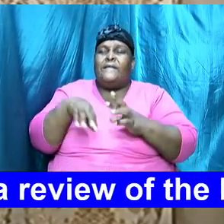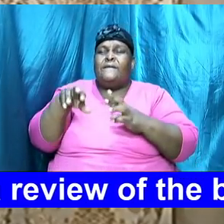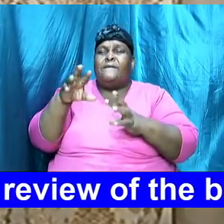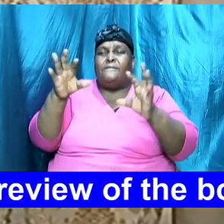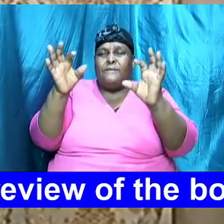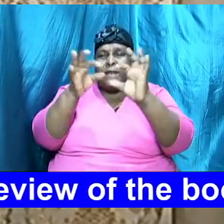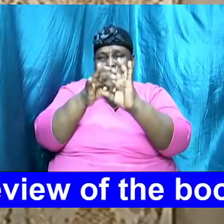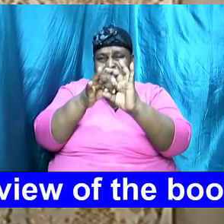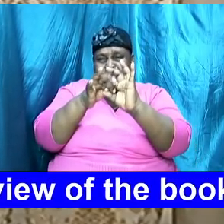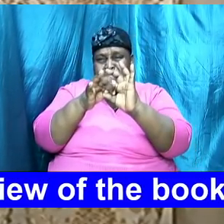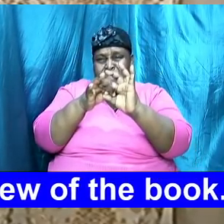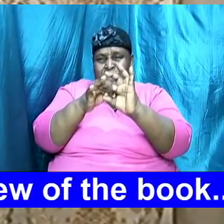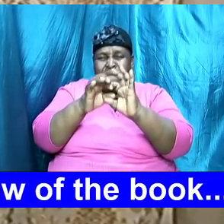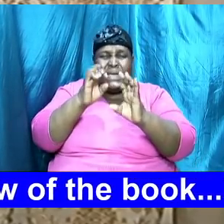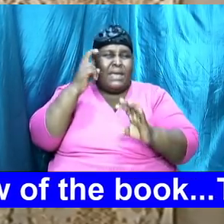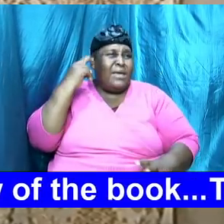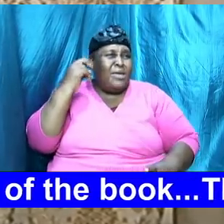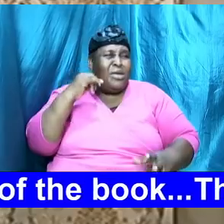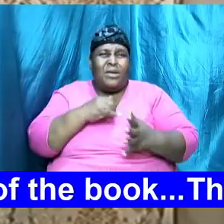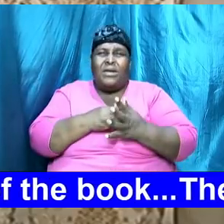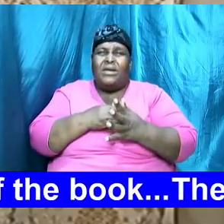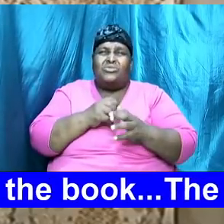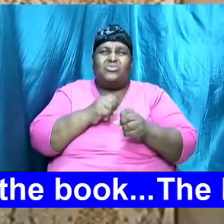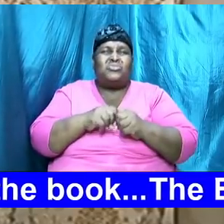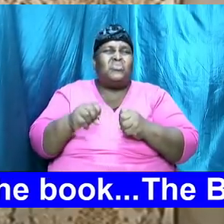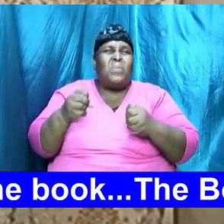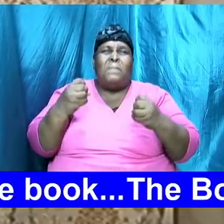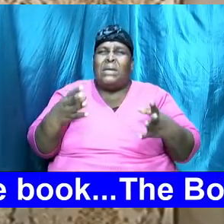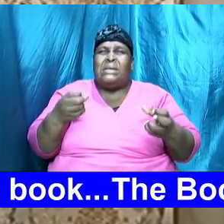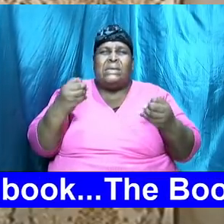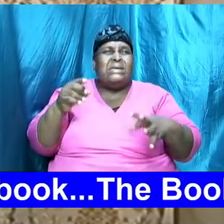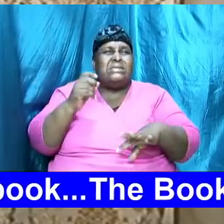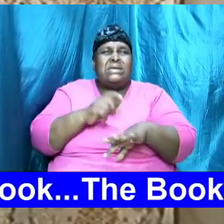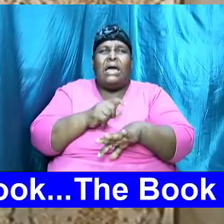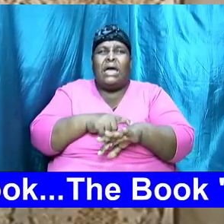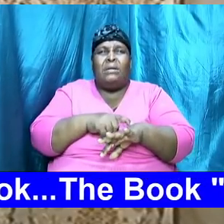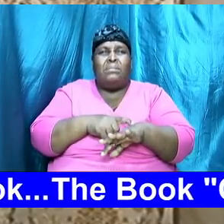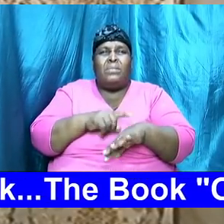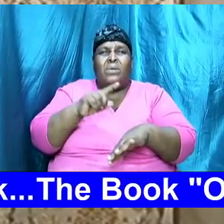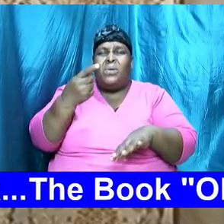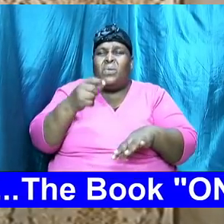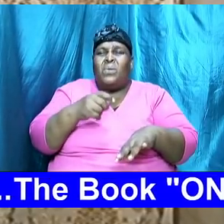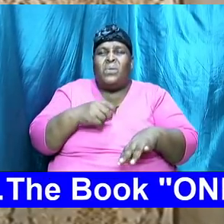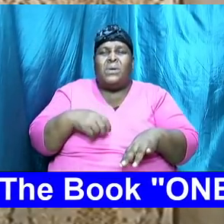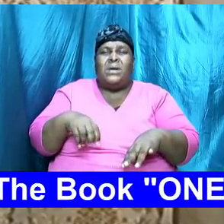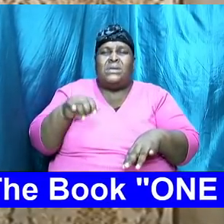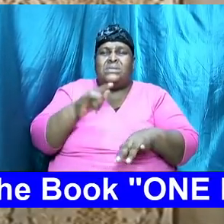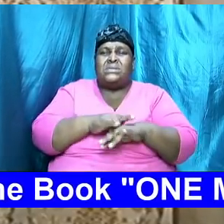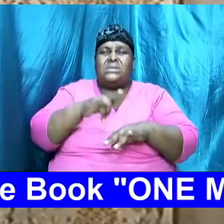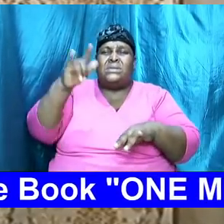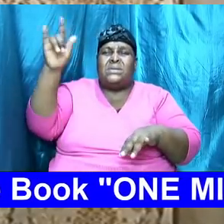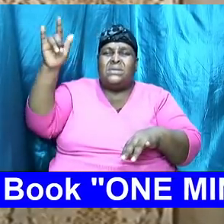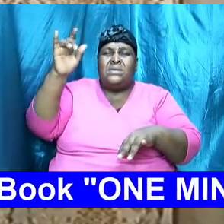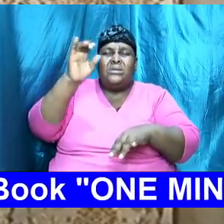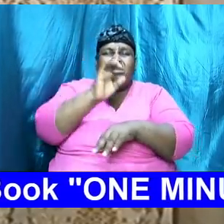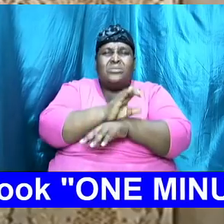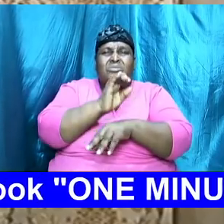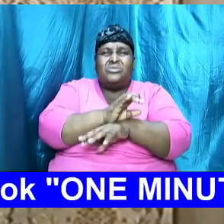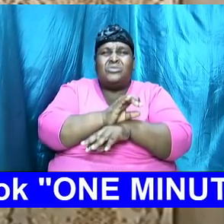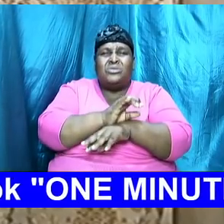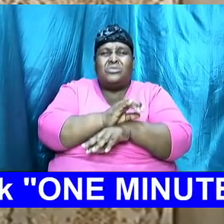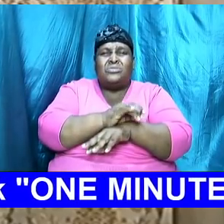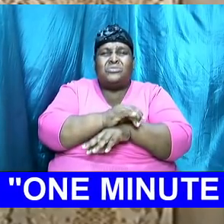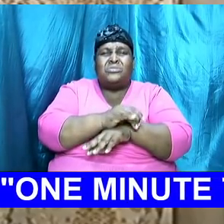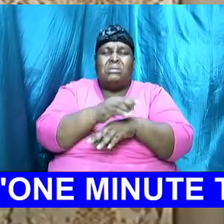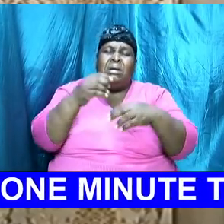hear it ever so often if I travel once I'm over there if it's in church circles or if we're just having